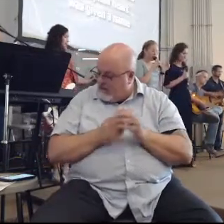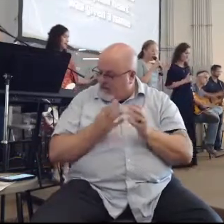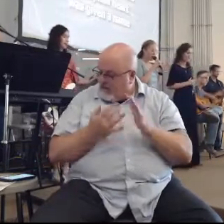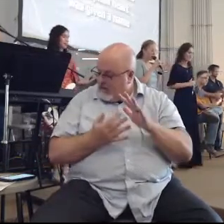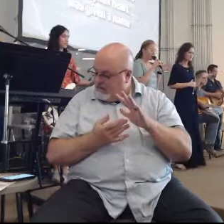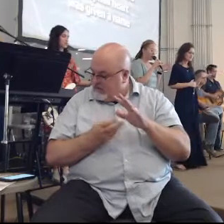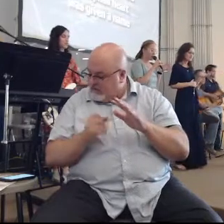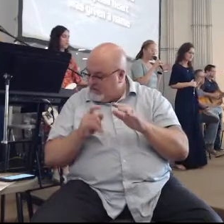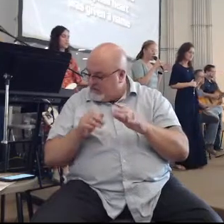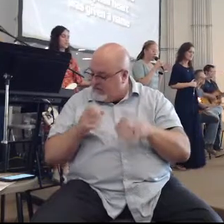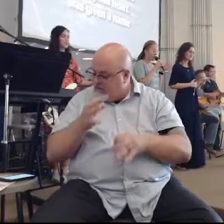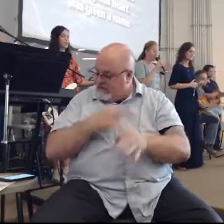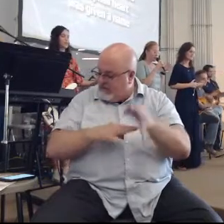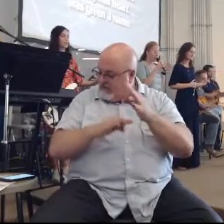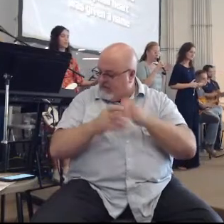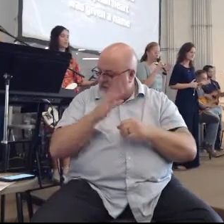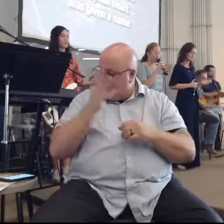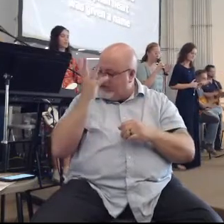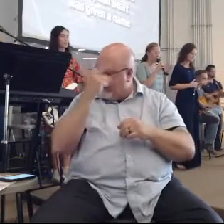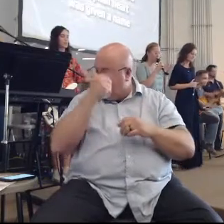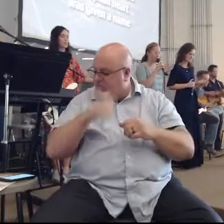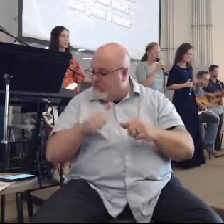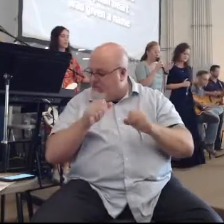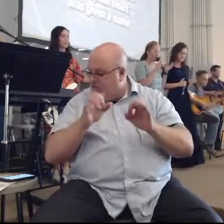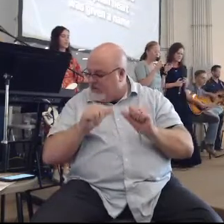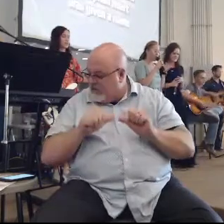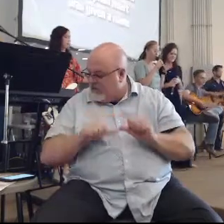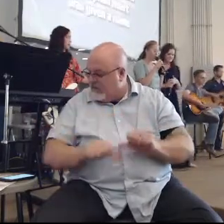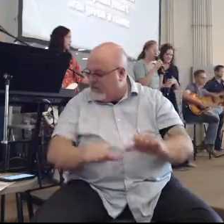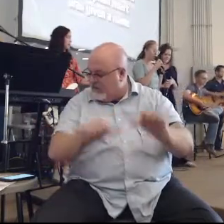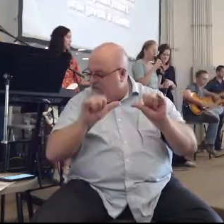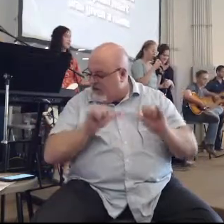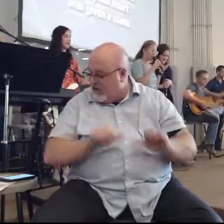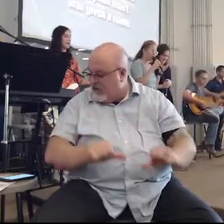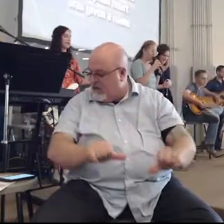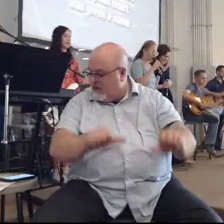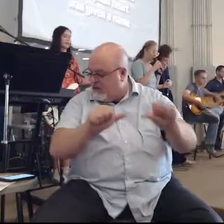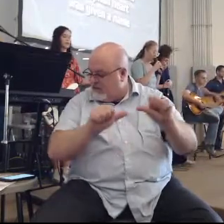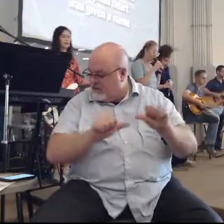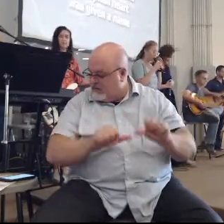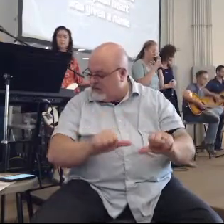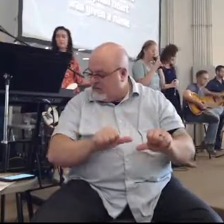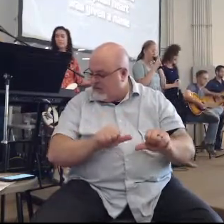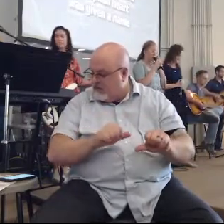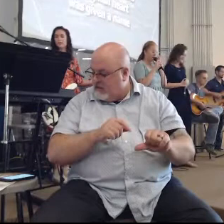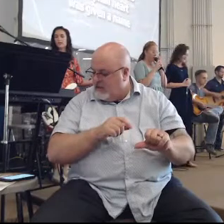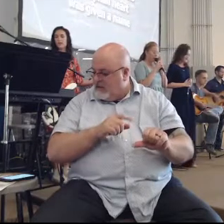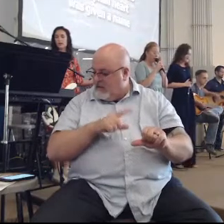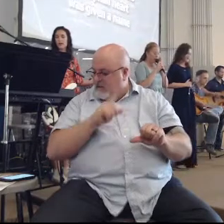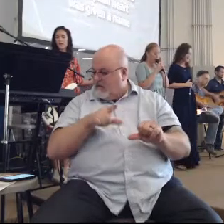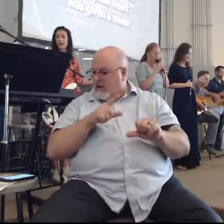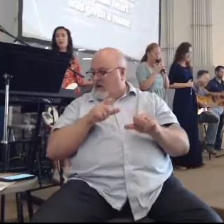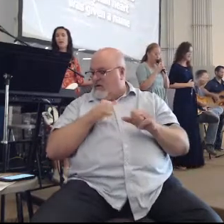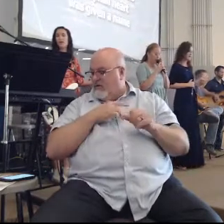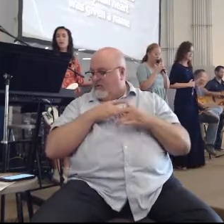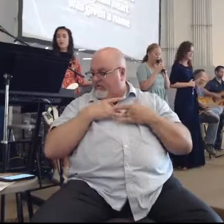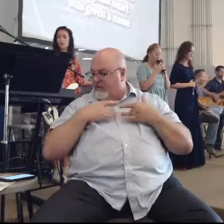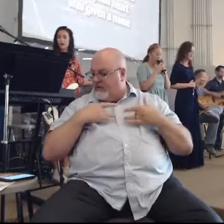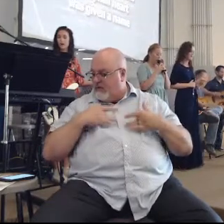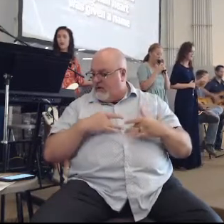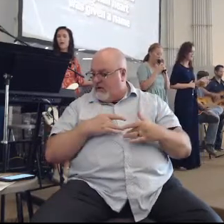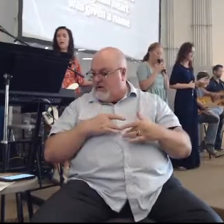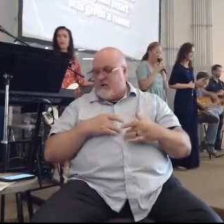Wish was your teeth, only beauty had been My